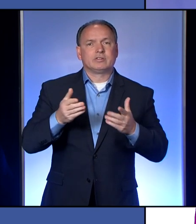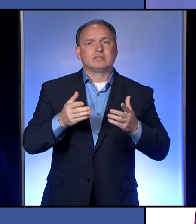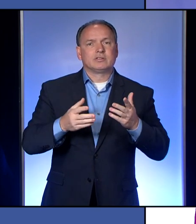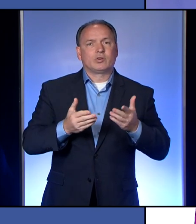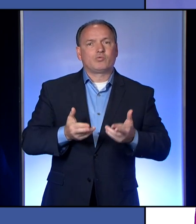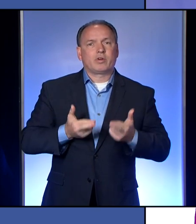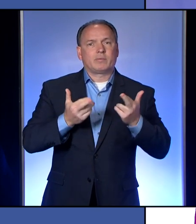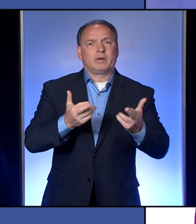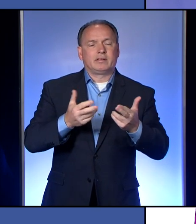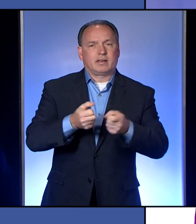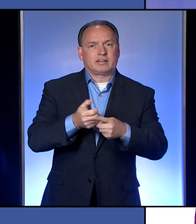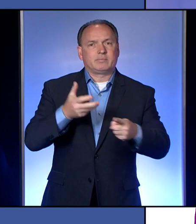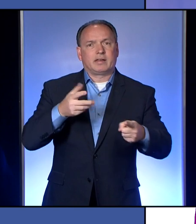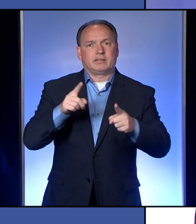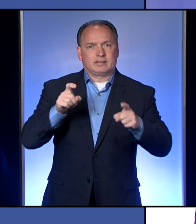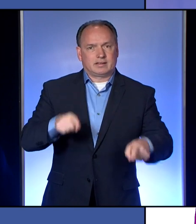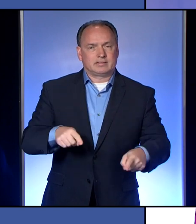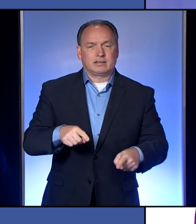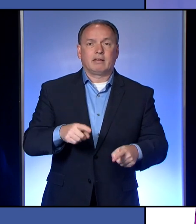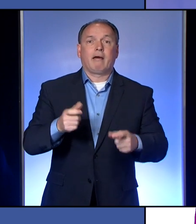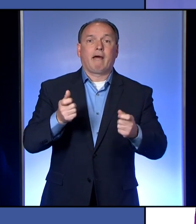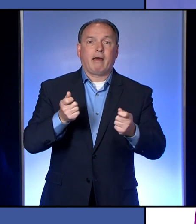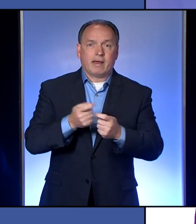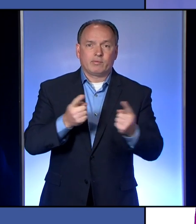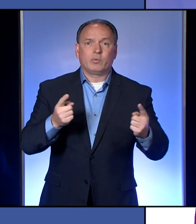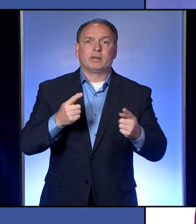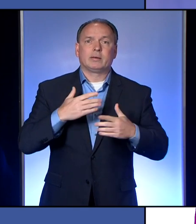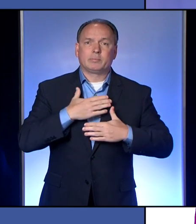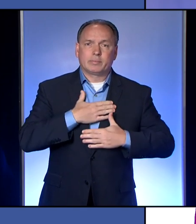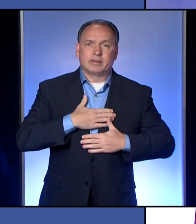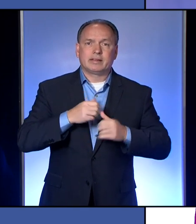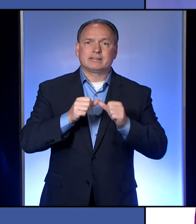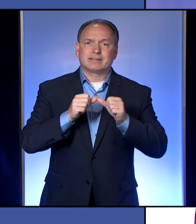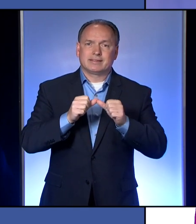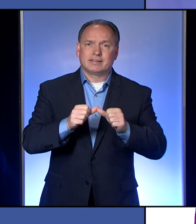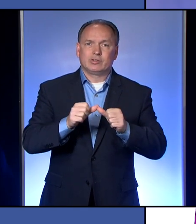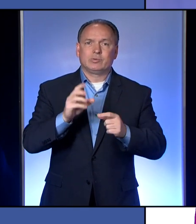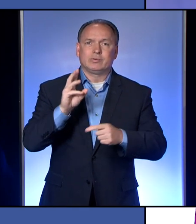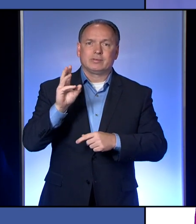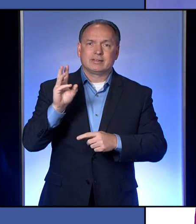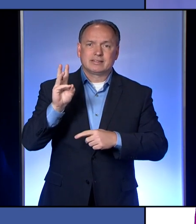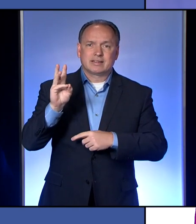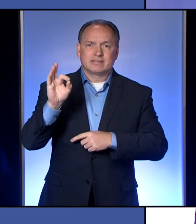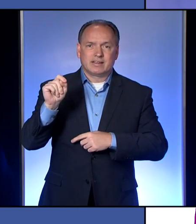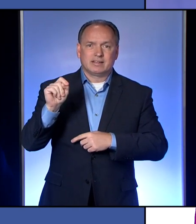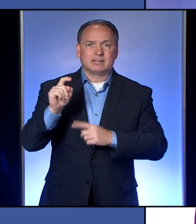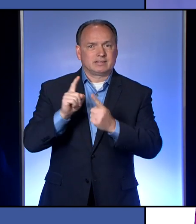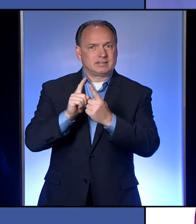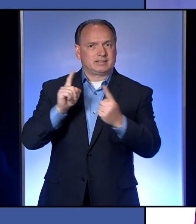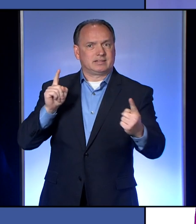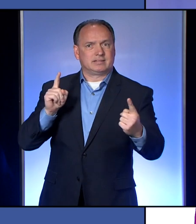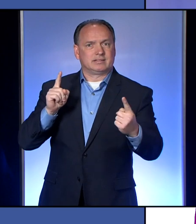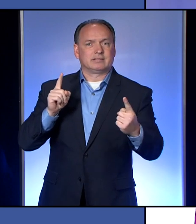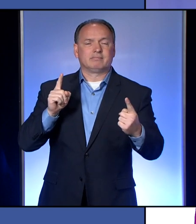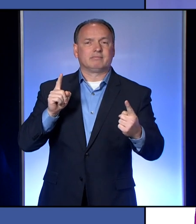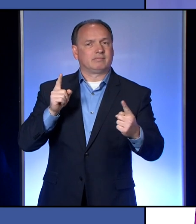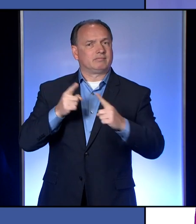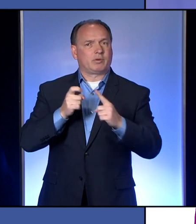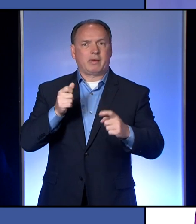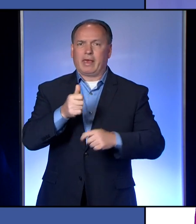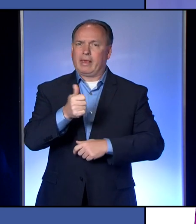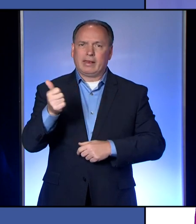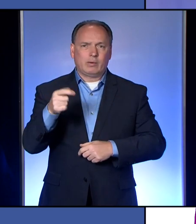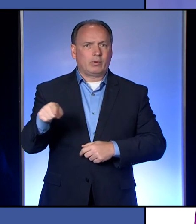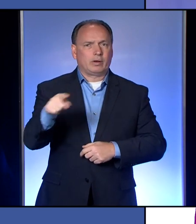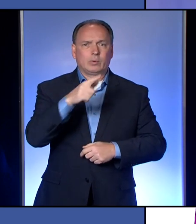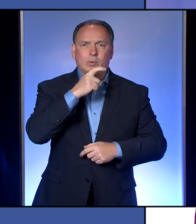testing. Everyone, please continue to keep your six-foot distance from anyone who does not live in your home with you. Please